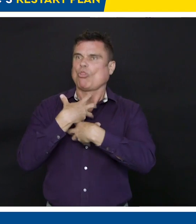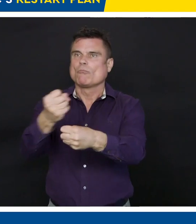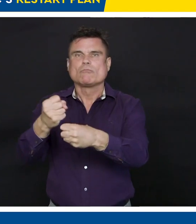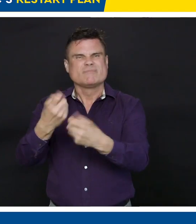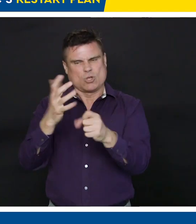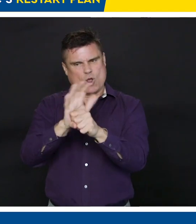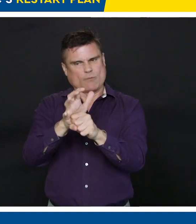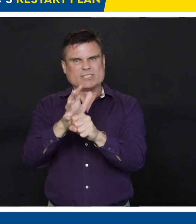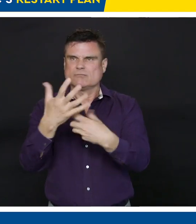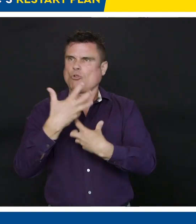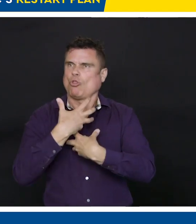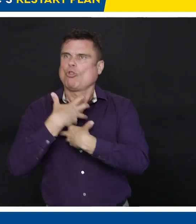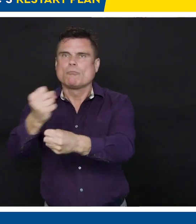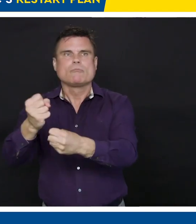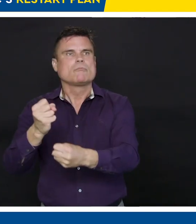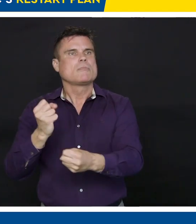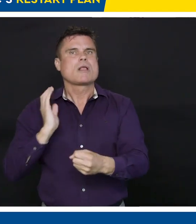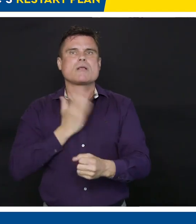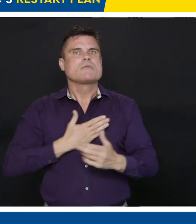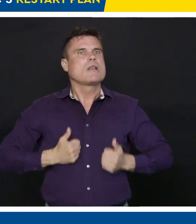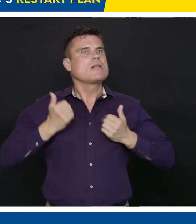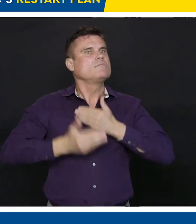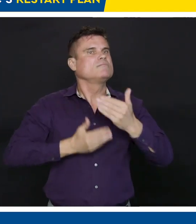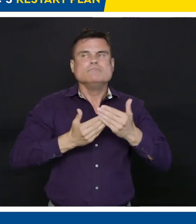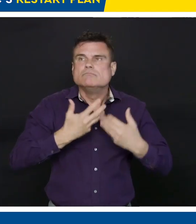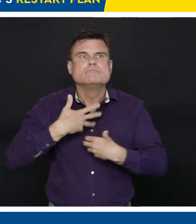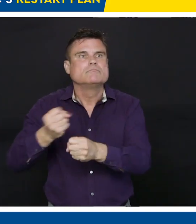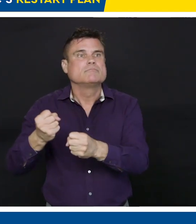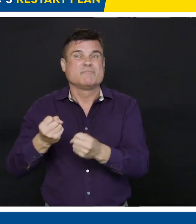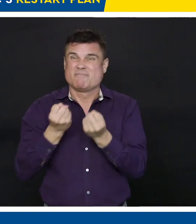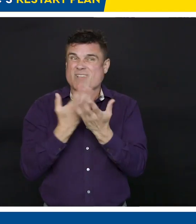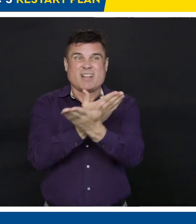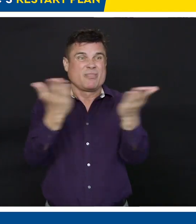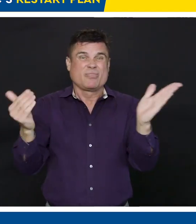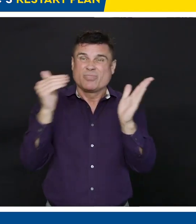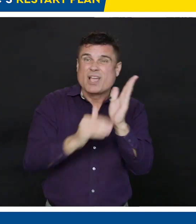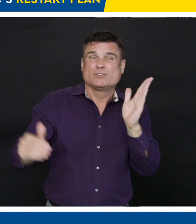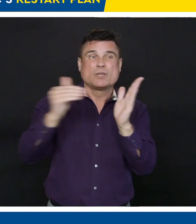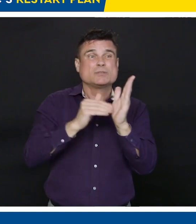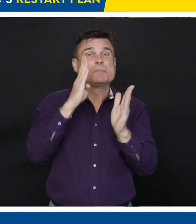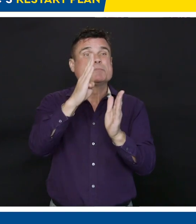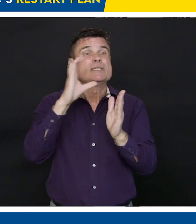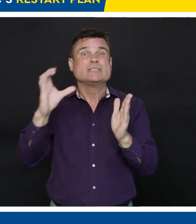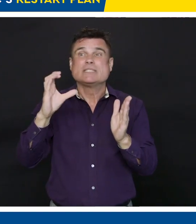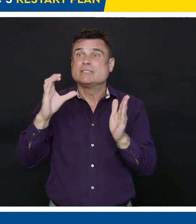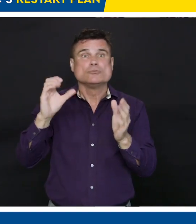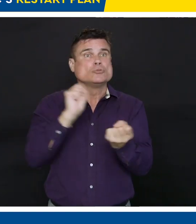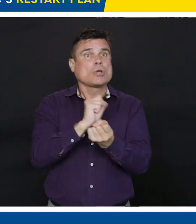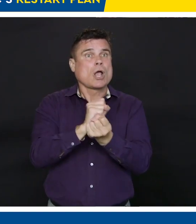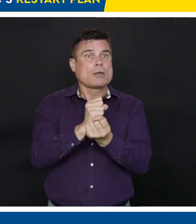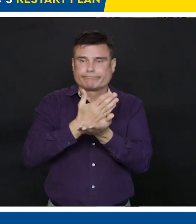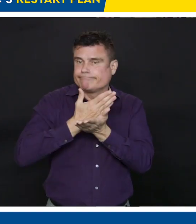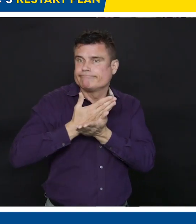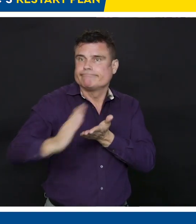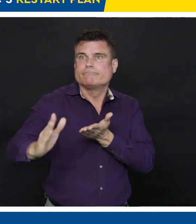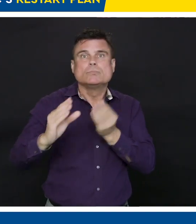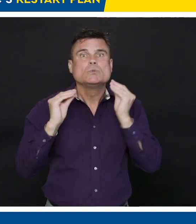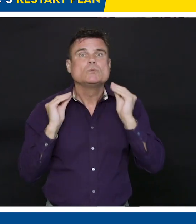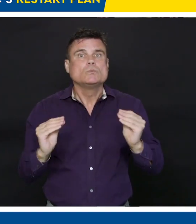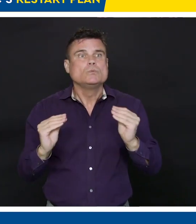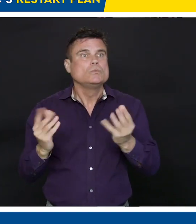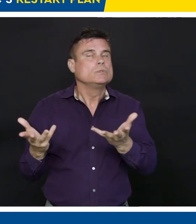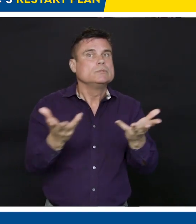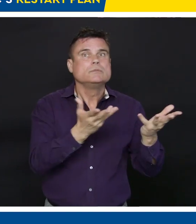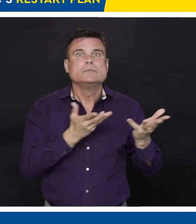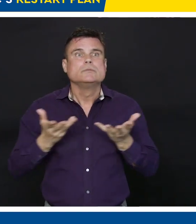Columbians are out of work. Businesses are struggling. Many people are dealing with mental health challenges. And it's been weeks since we've